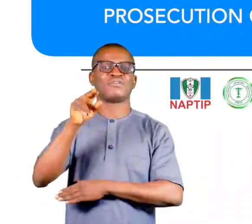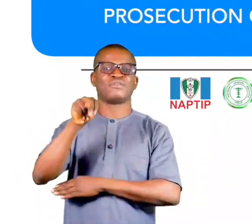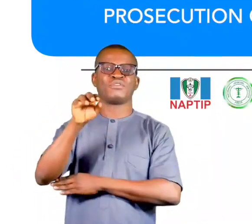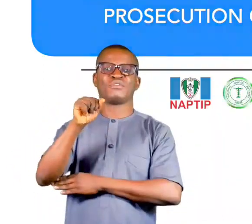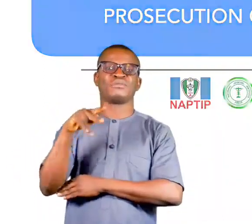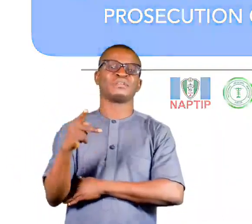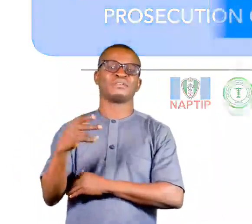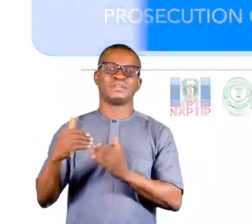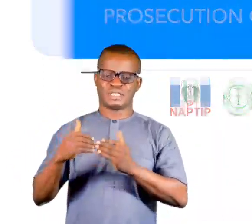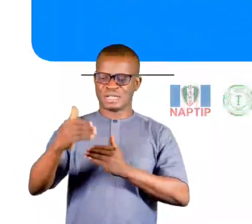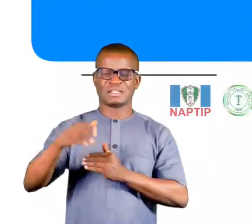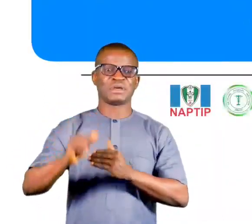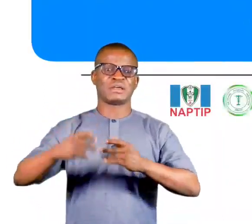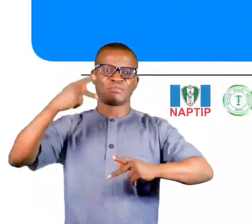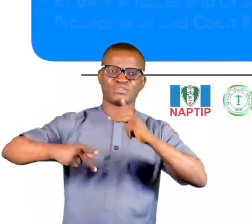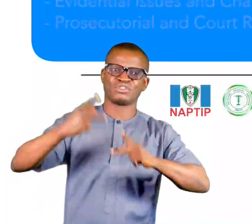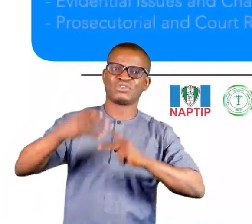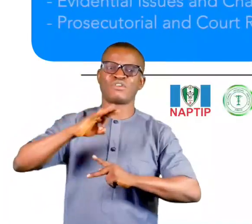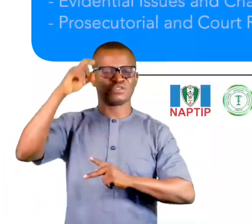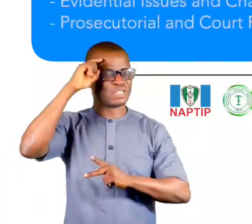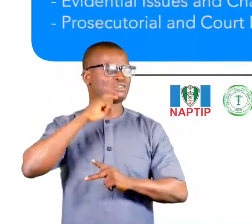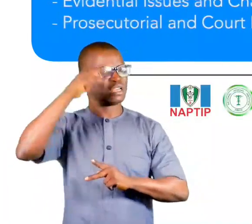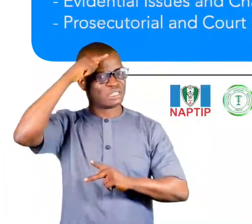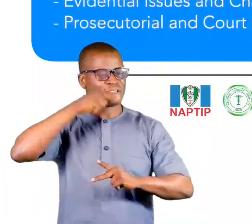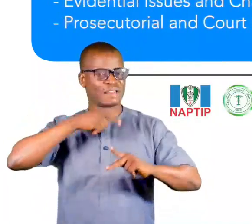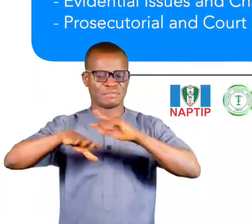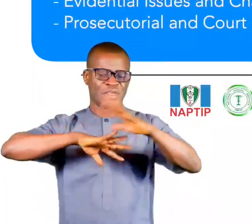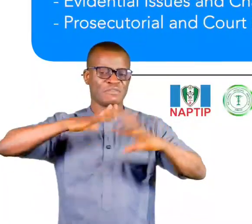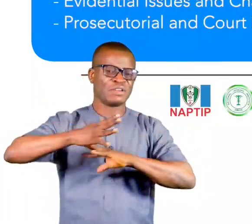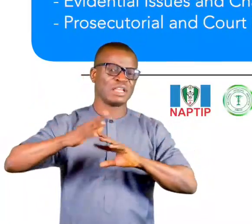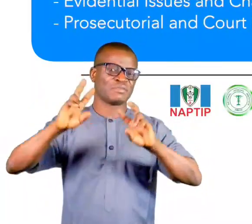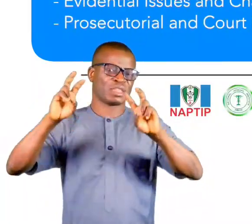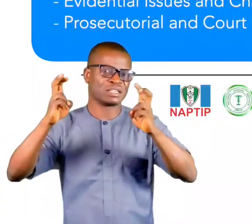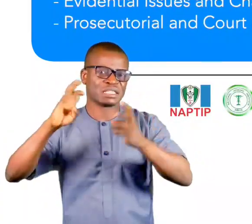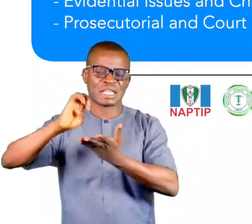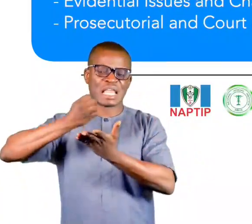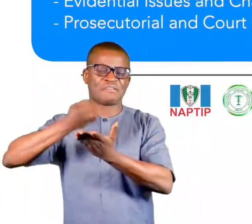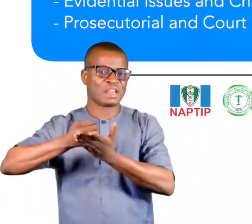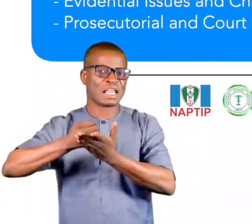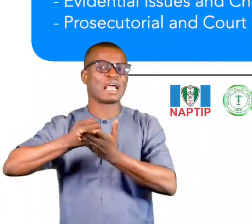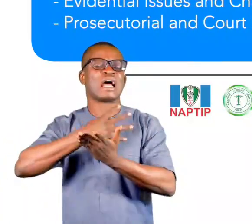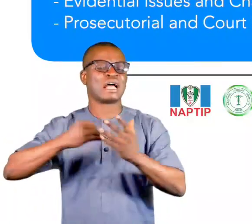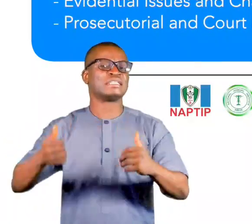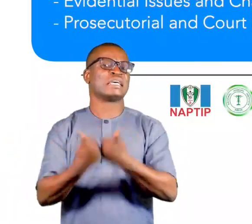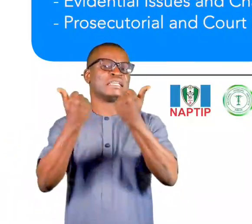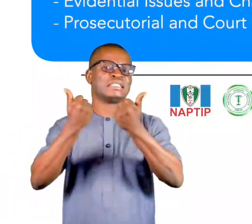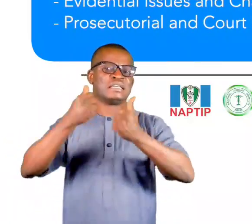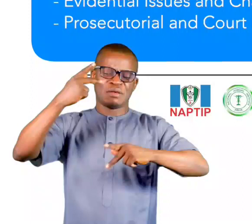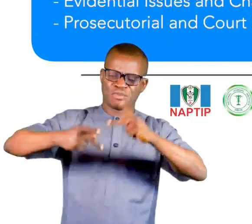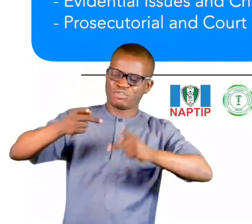Naktif. This was followed by prosecution of sexual and gender-based violence cases, evidential issues and challenges,